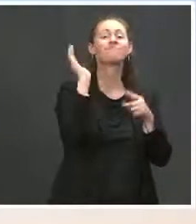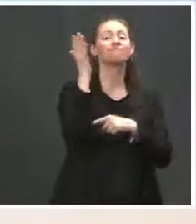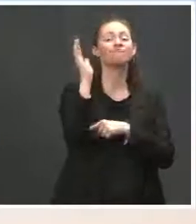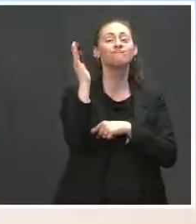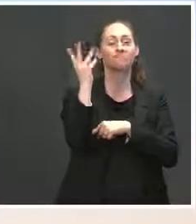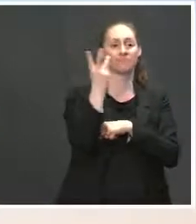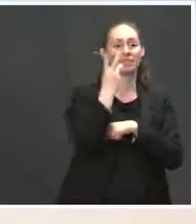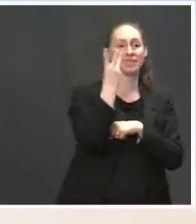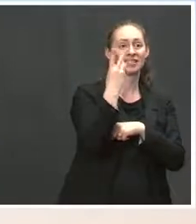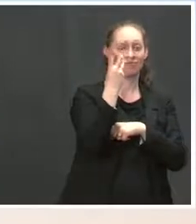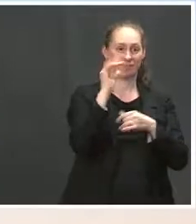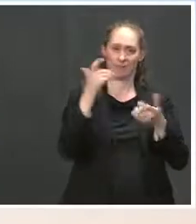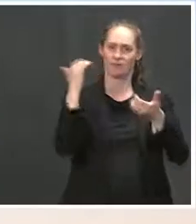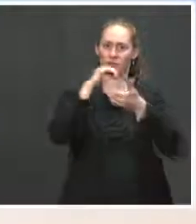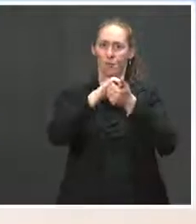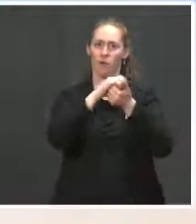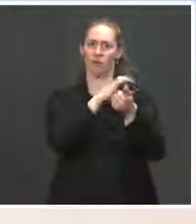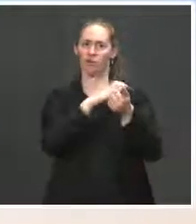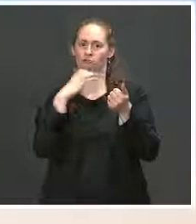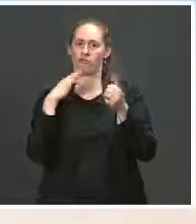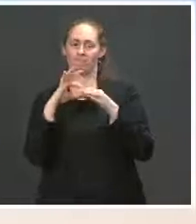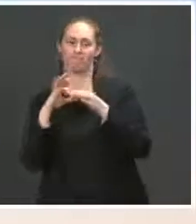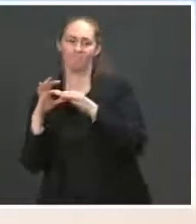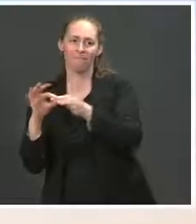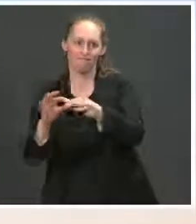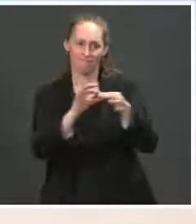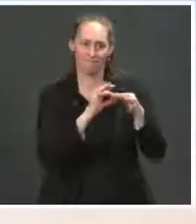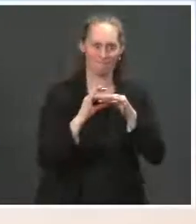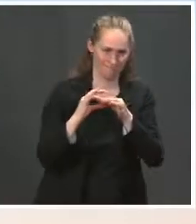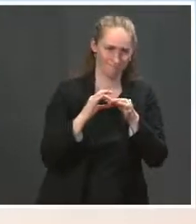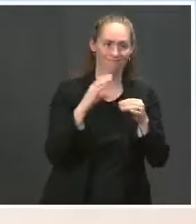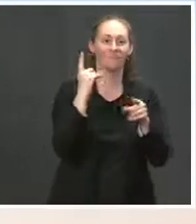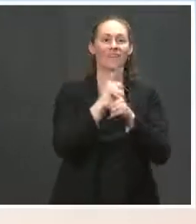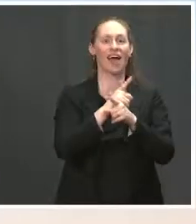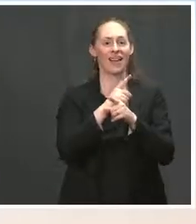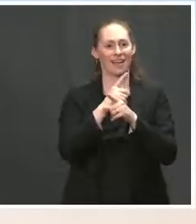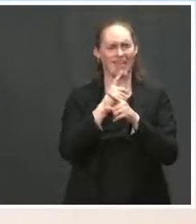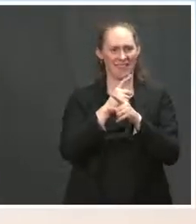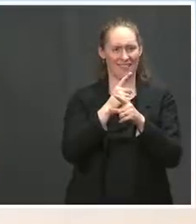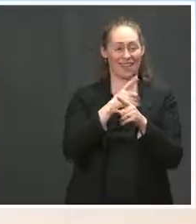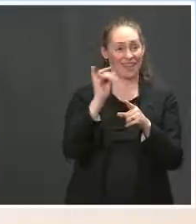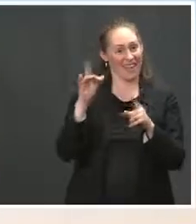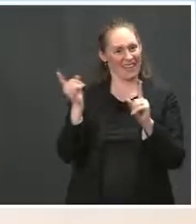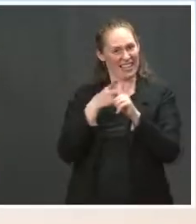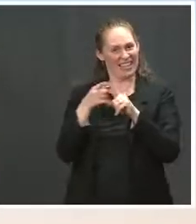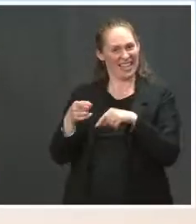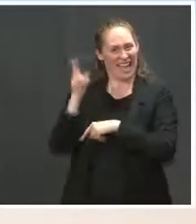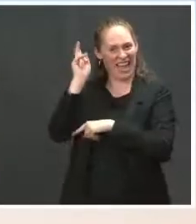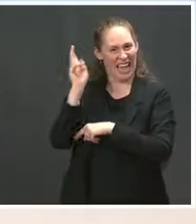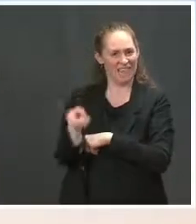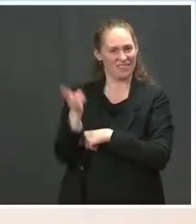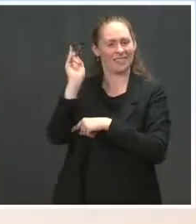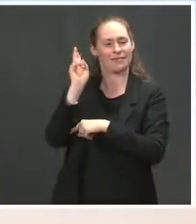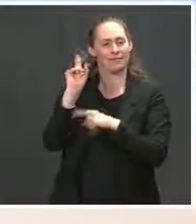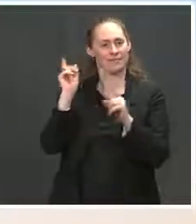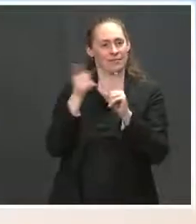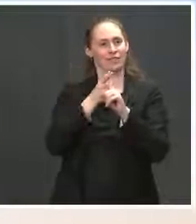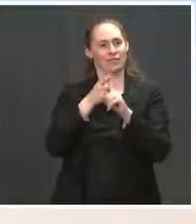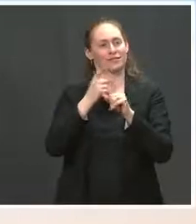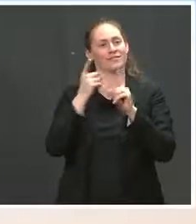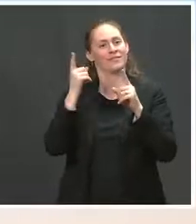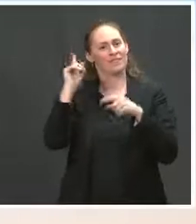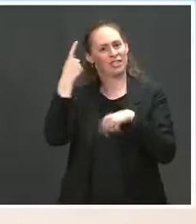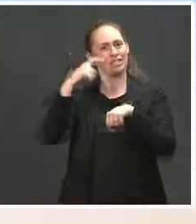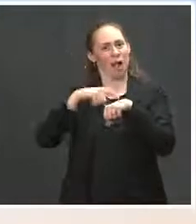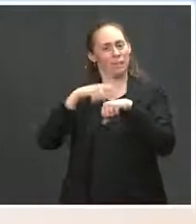address to Congress he's the joint address in the first year of a presidency. A little history note. Yeah. The After his joint address, do you have any other